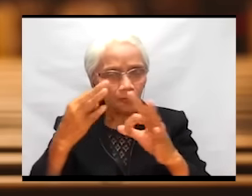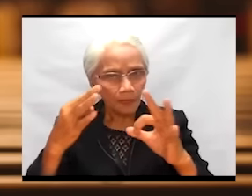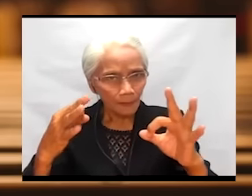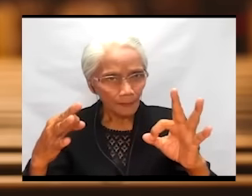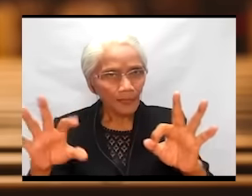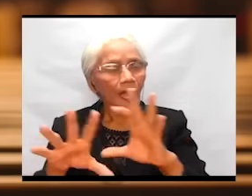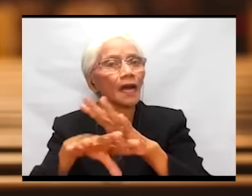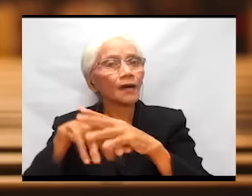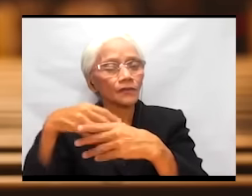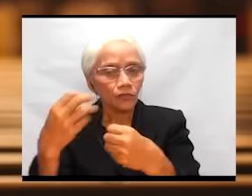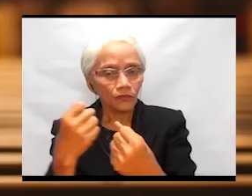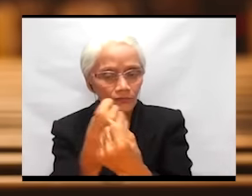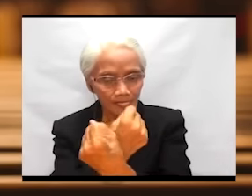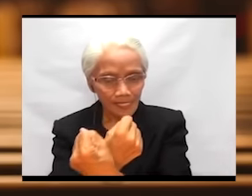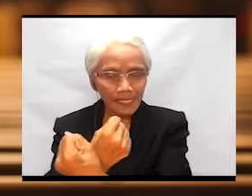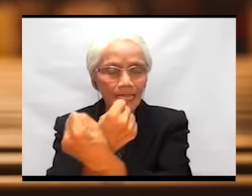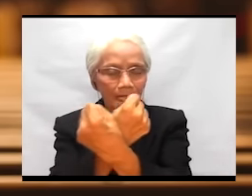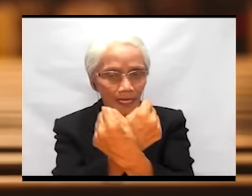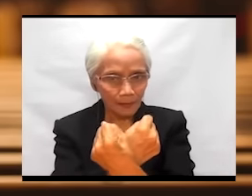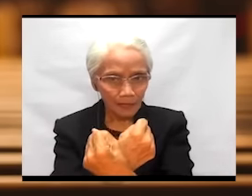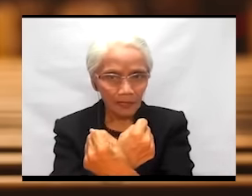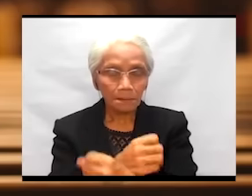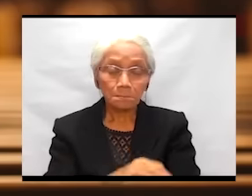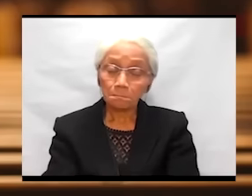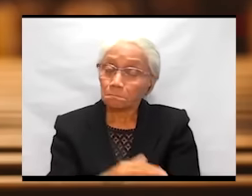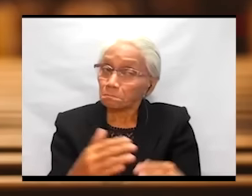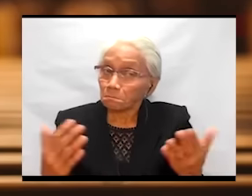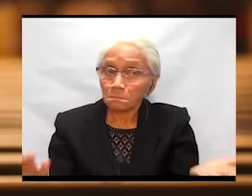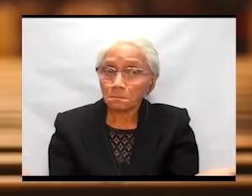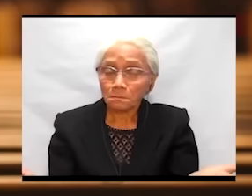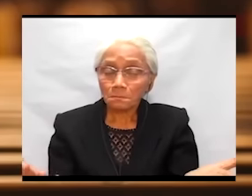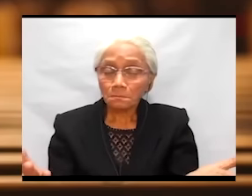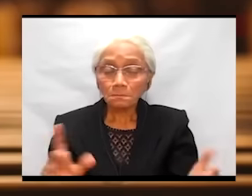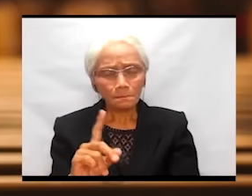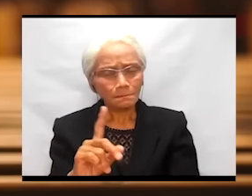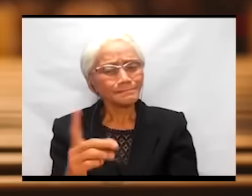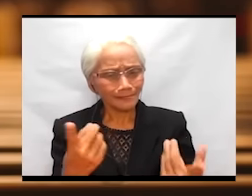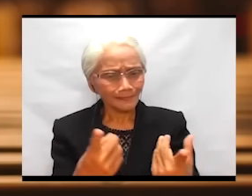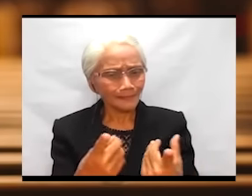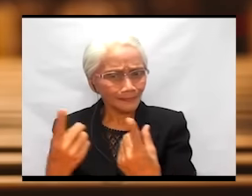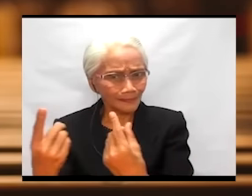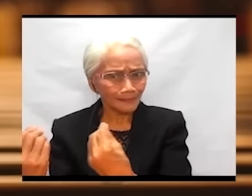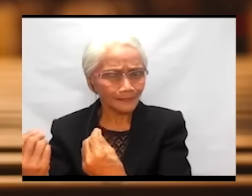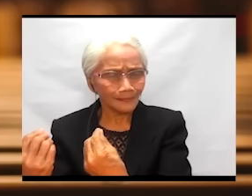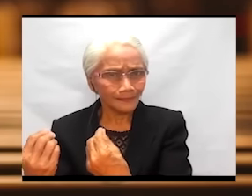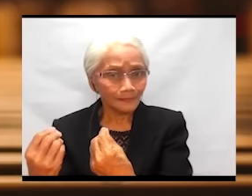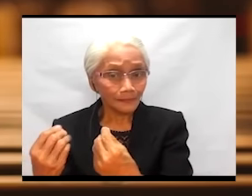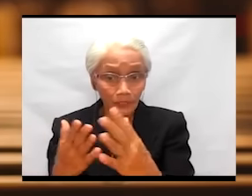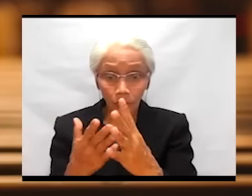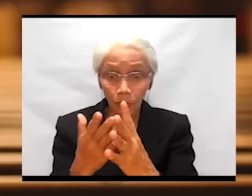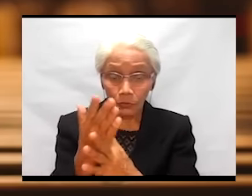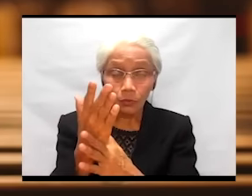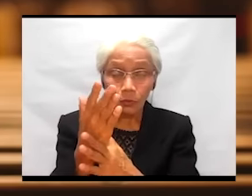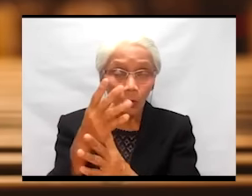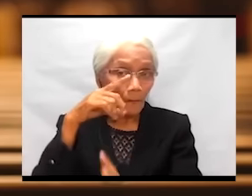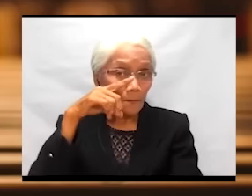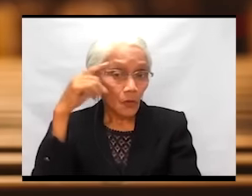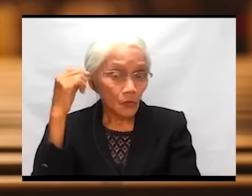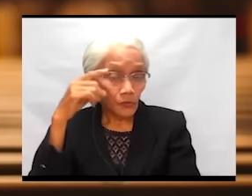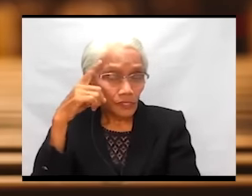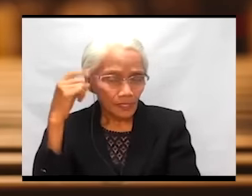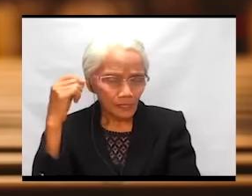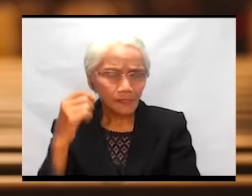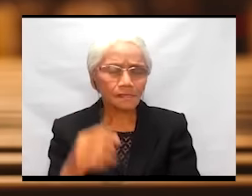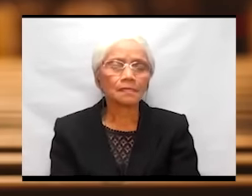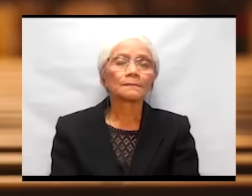And that was what he did through Moses, especially through Moses. We know